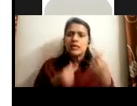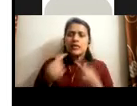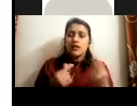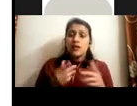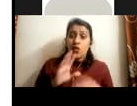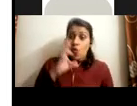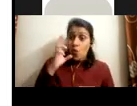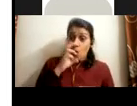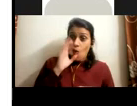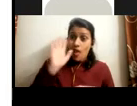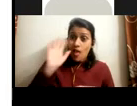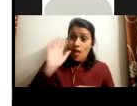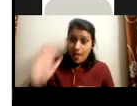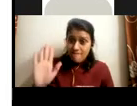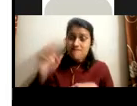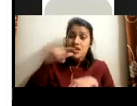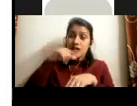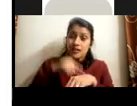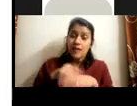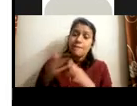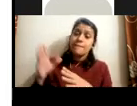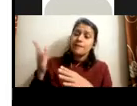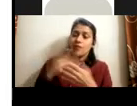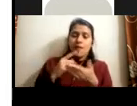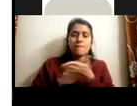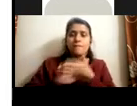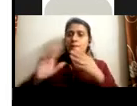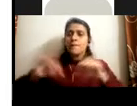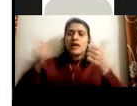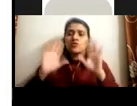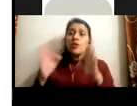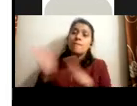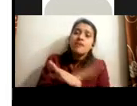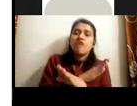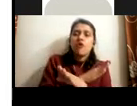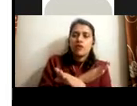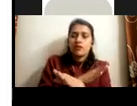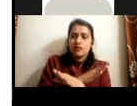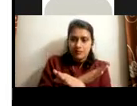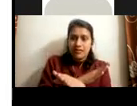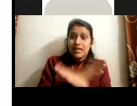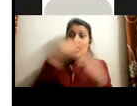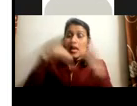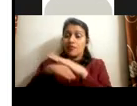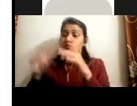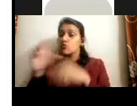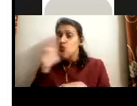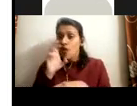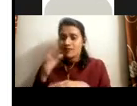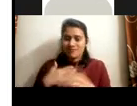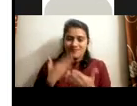I'm able to, uh, have the person much earlier, you know? So here again, it's the same model, but I go into the college